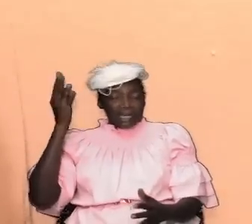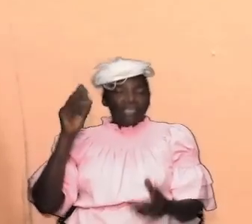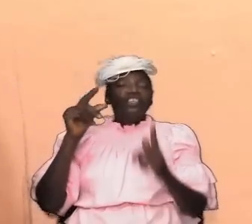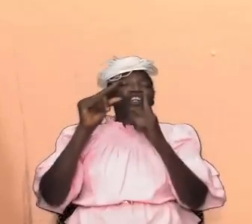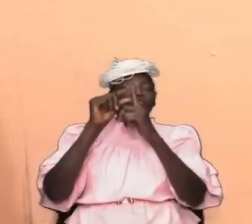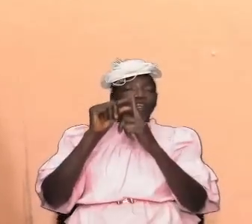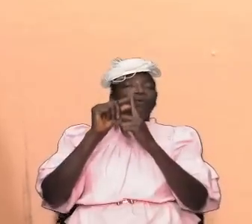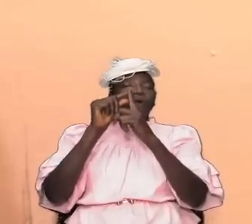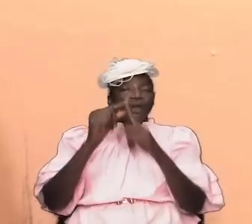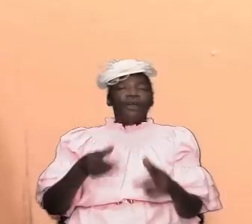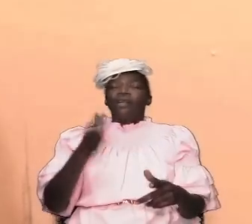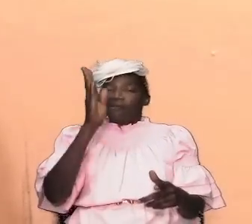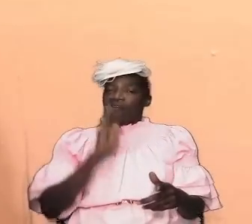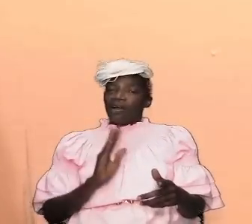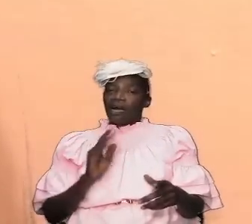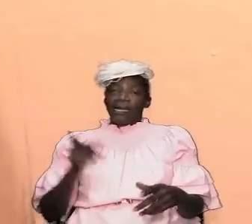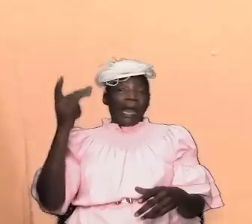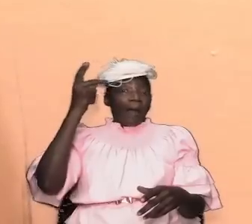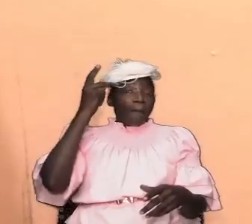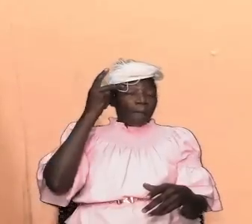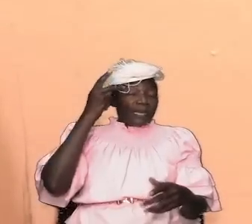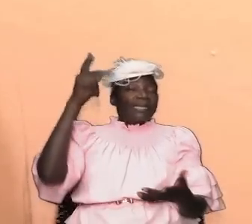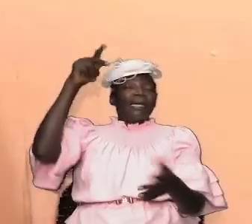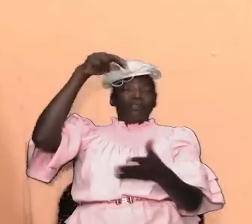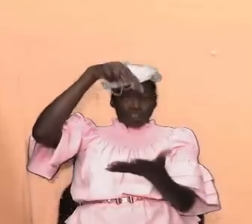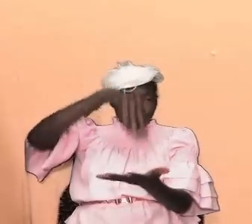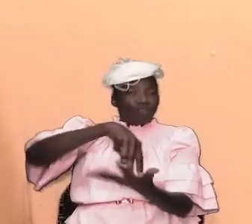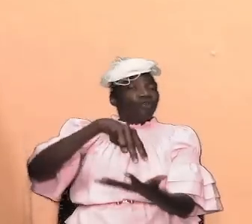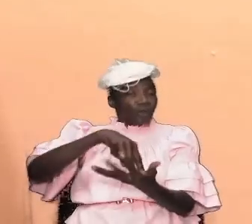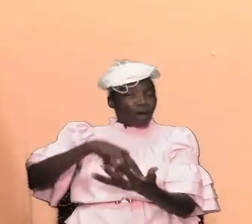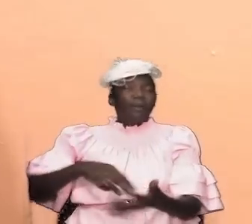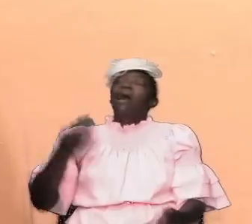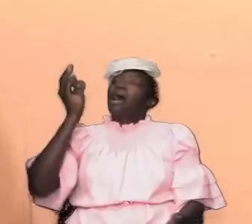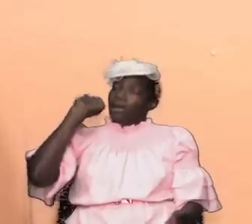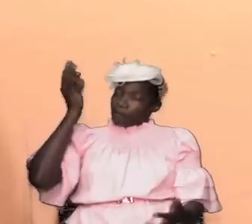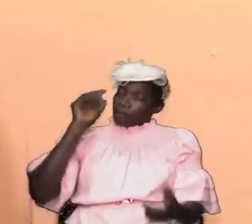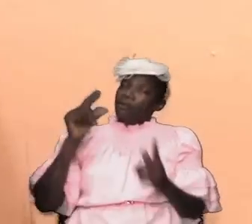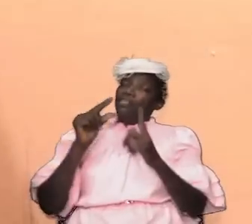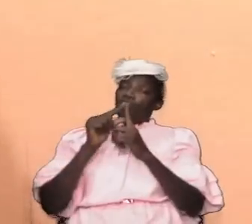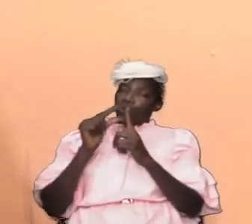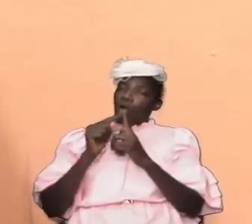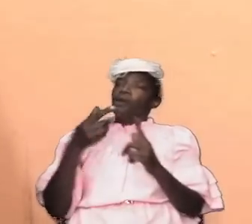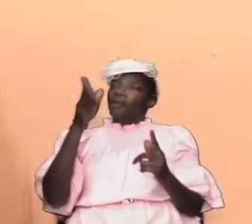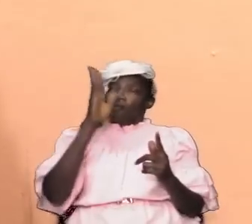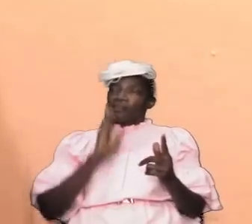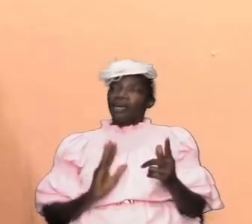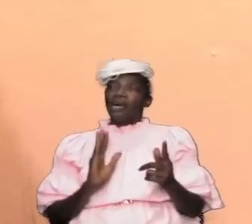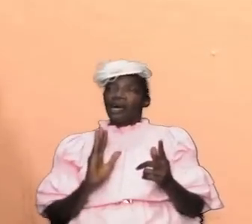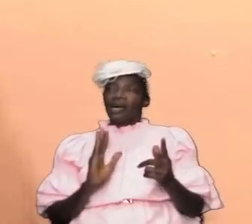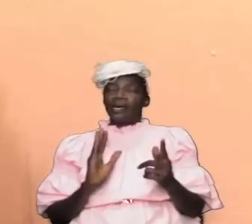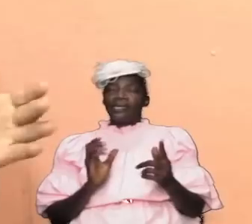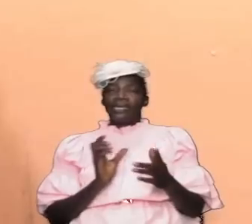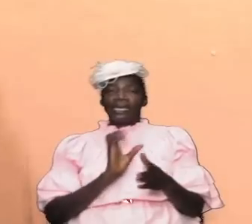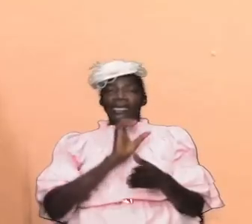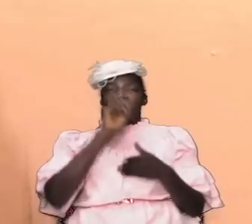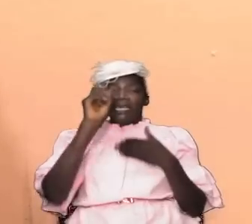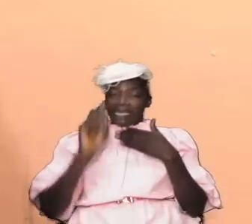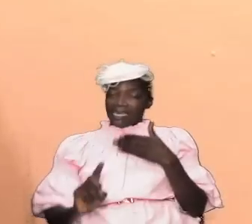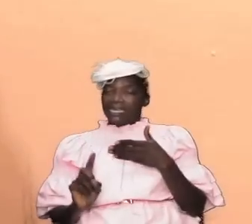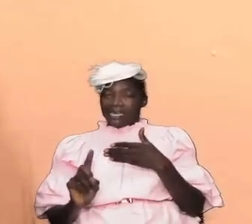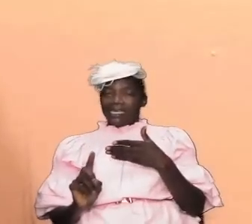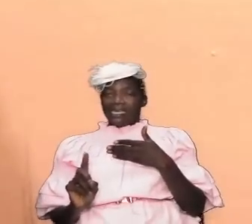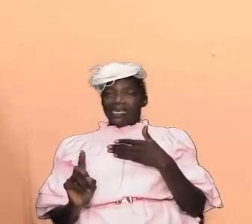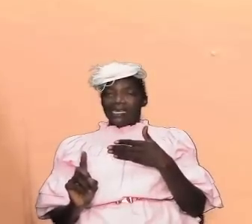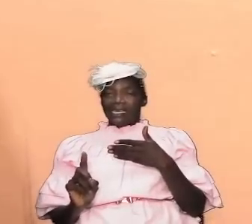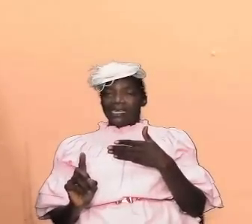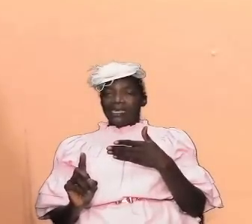word of almighty god peter stood up and he started to preach the word of god and at the end or somewhere towards the